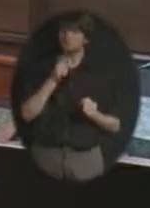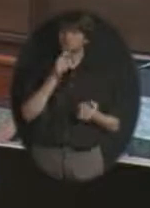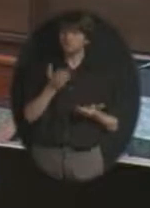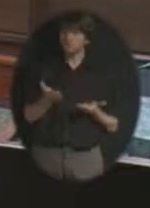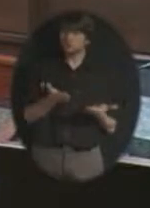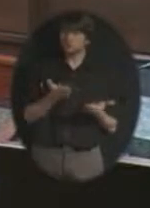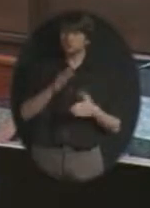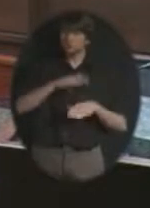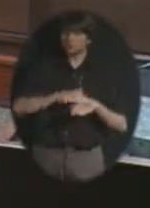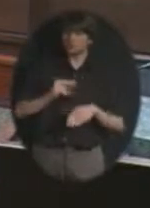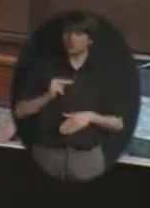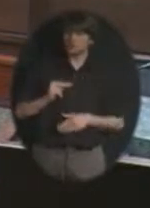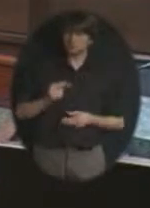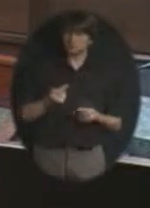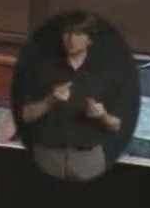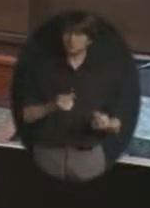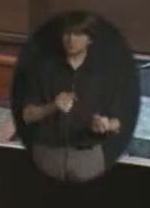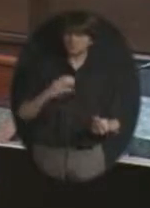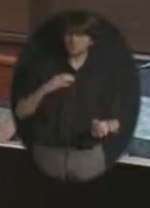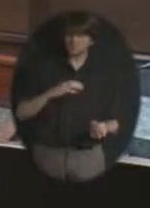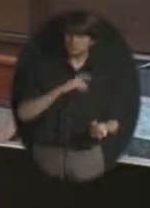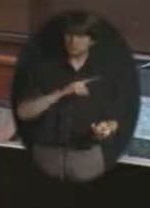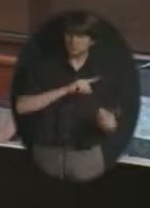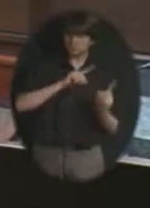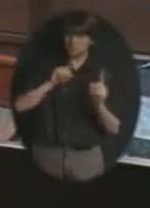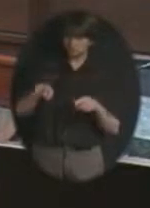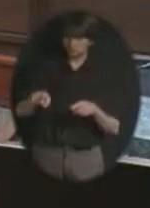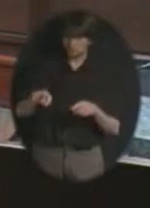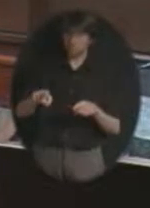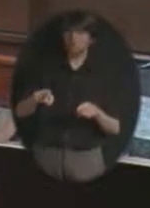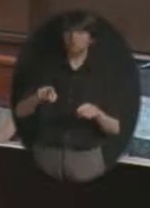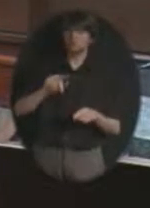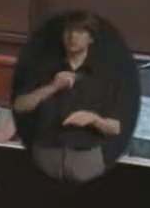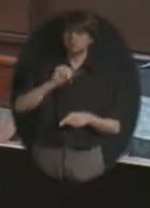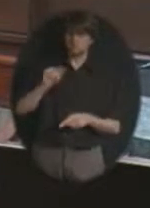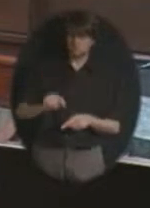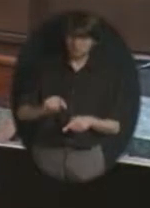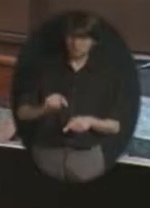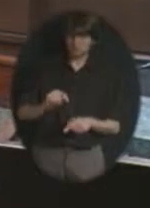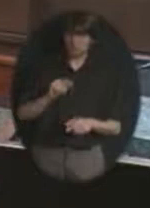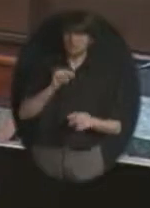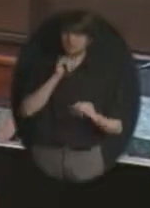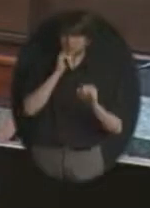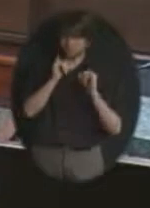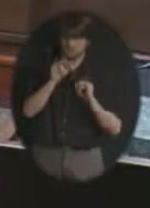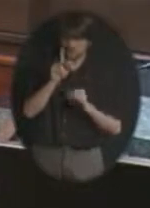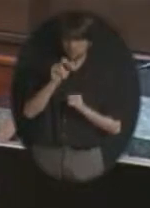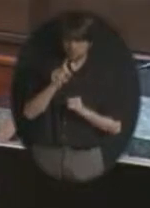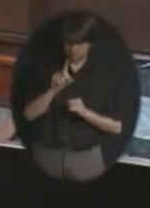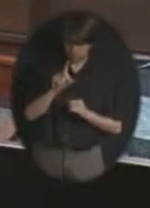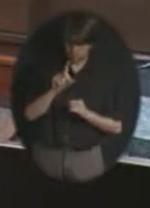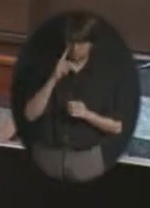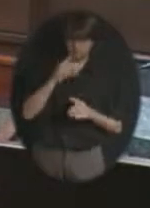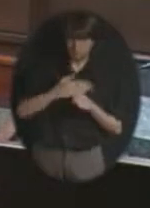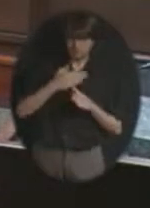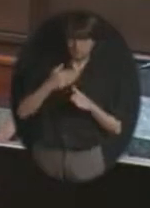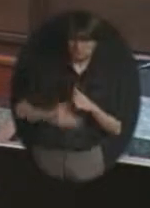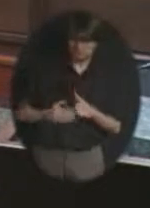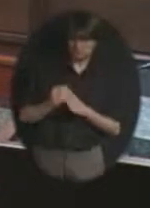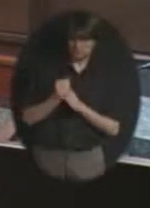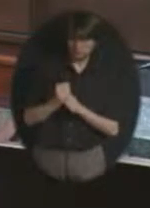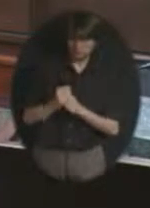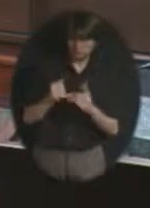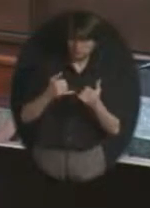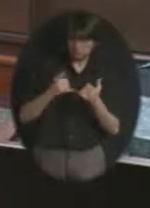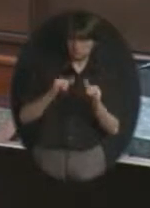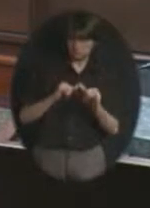Saturday, September 7th to help KASB interview candidates for their next leadership position. No